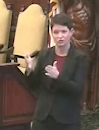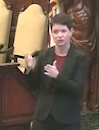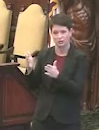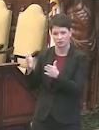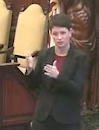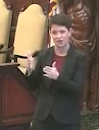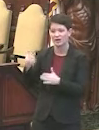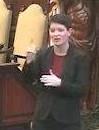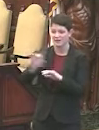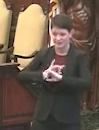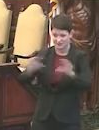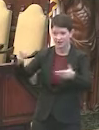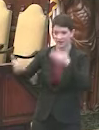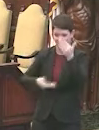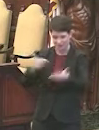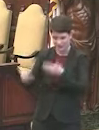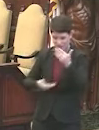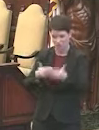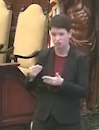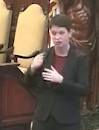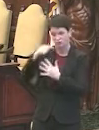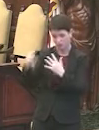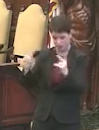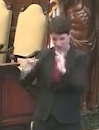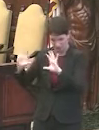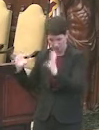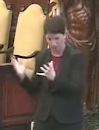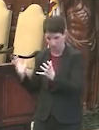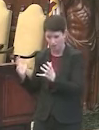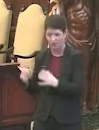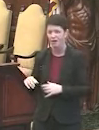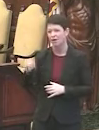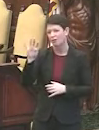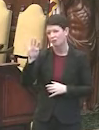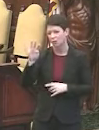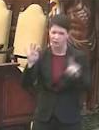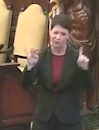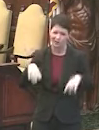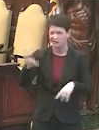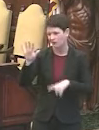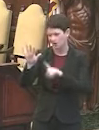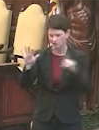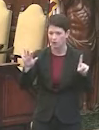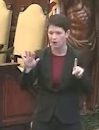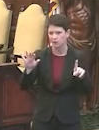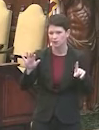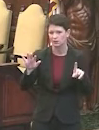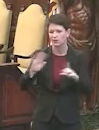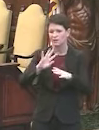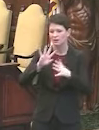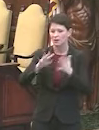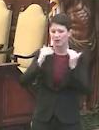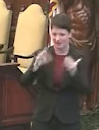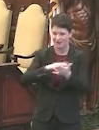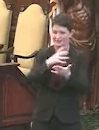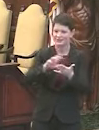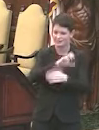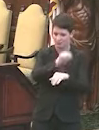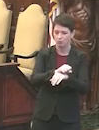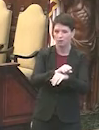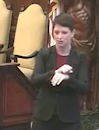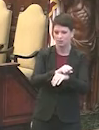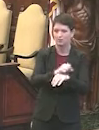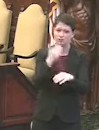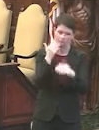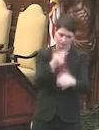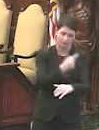they sent out invitations to that many people. And then that one in four, one in five is how many scheduled an appointment in the few days after they